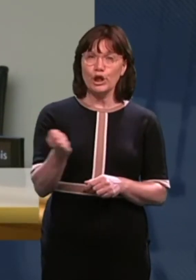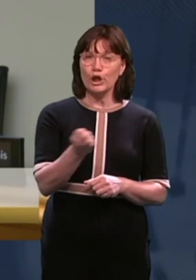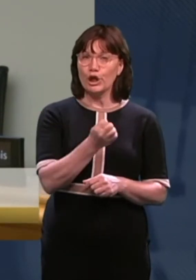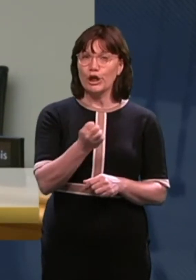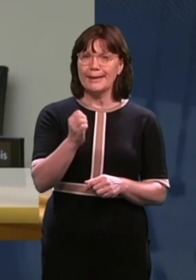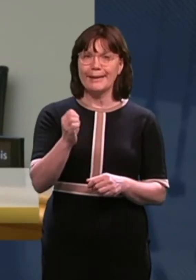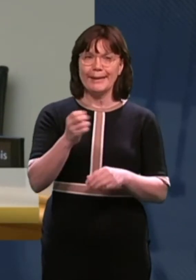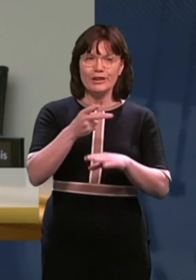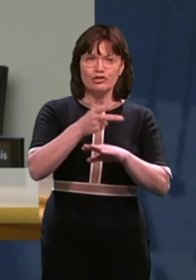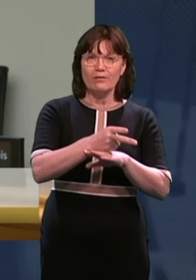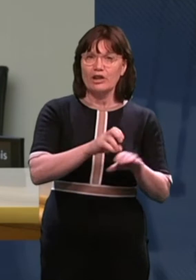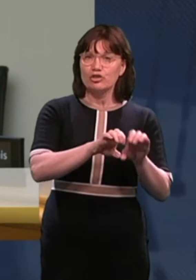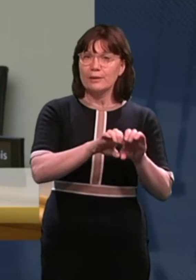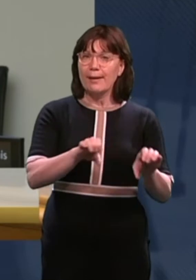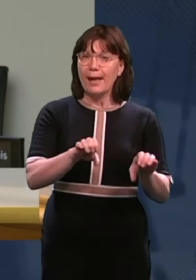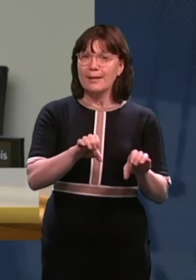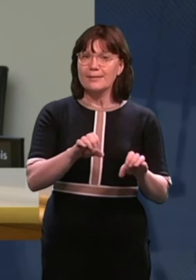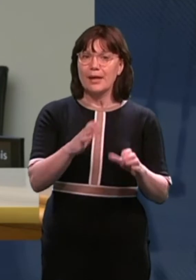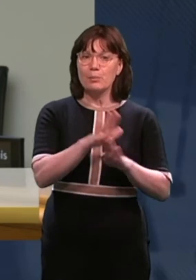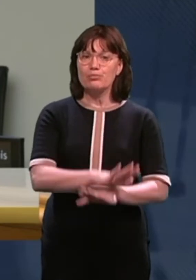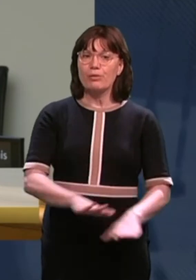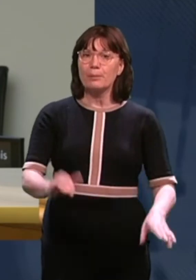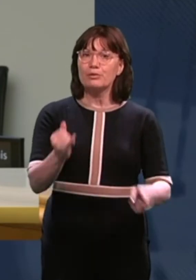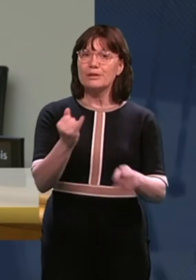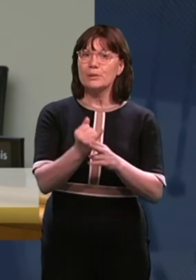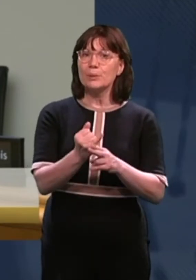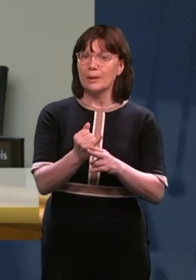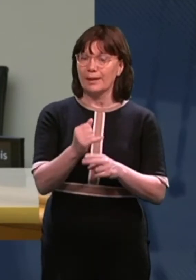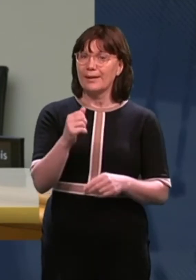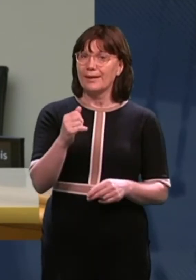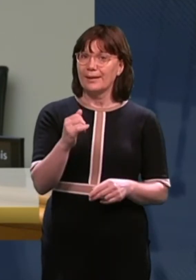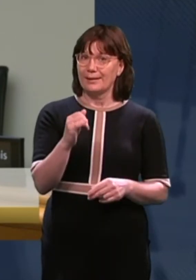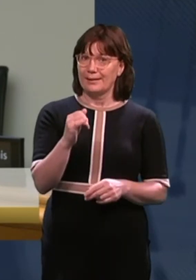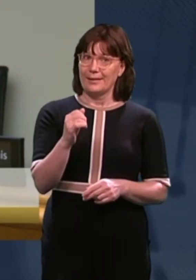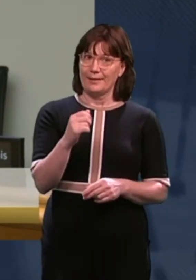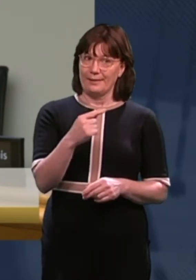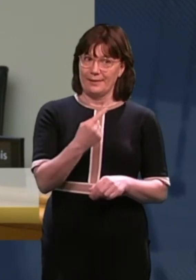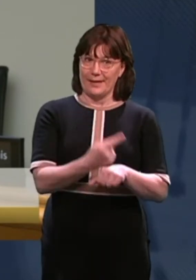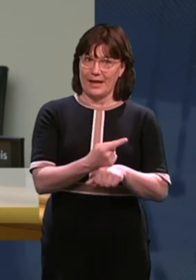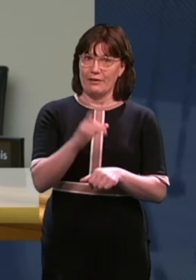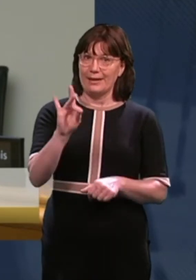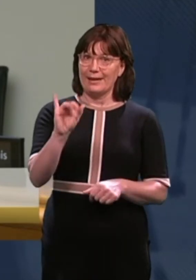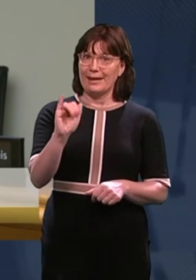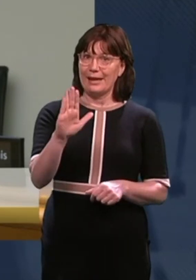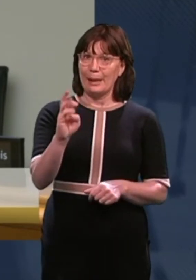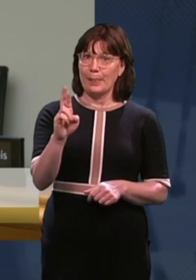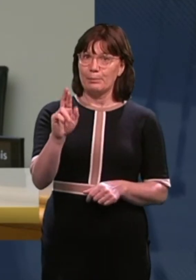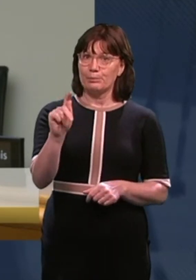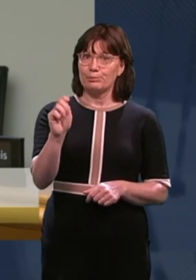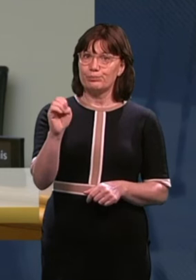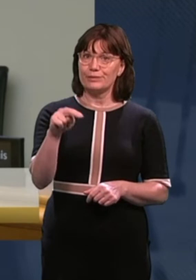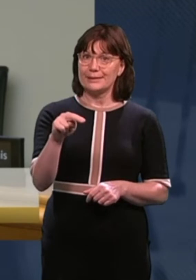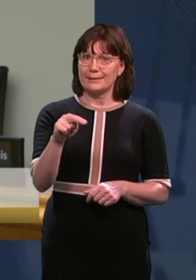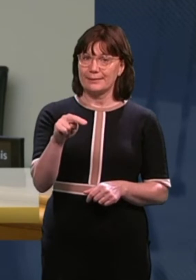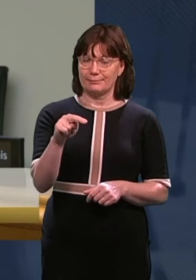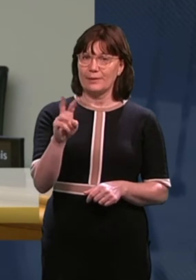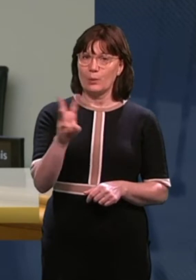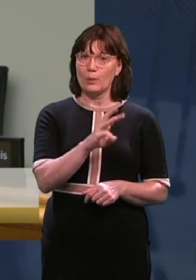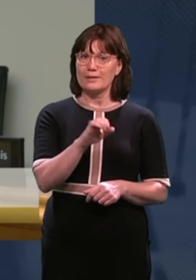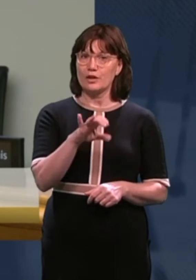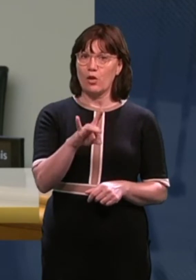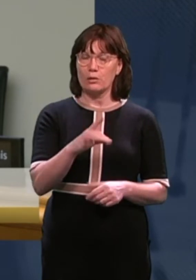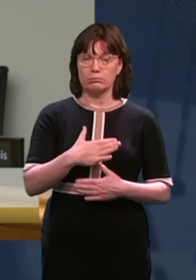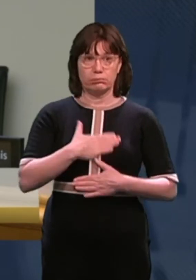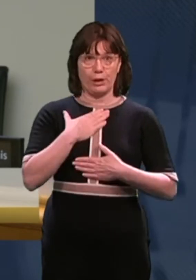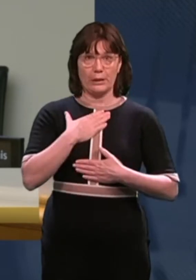class in a primary school in Cork South West in Kilbrittain. And it came to the real surprise of the principal